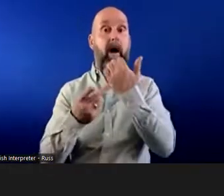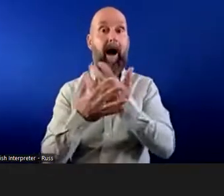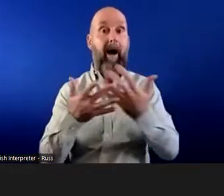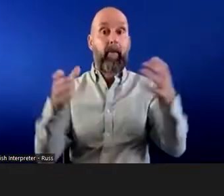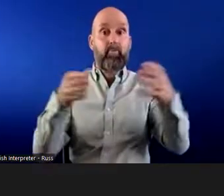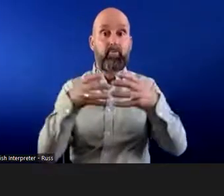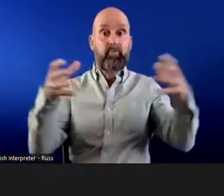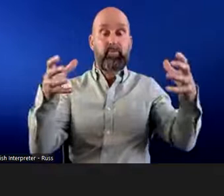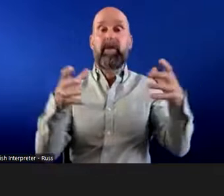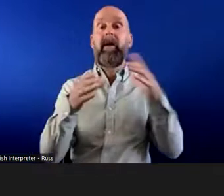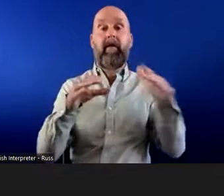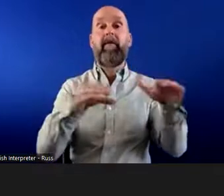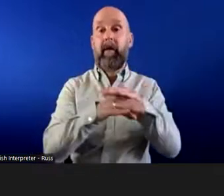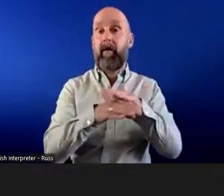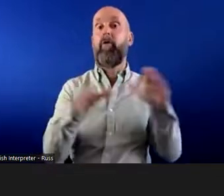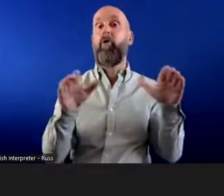apply to small business employers.